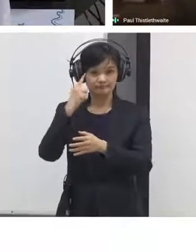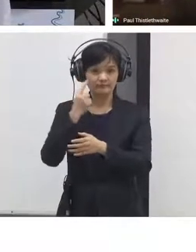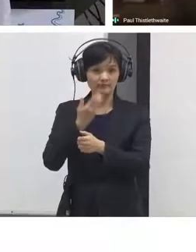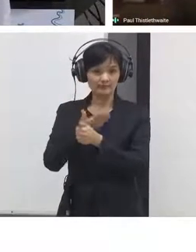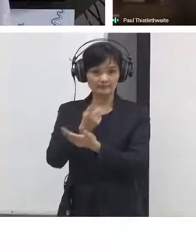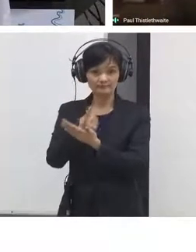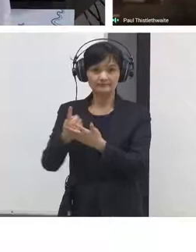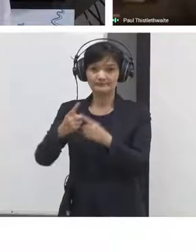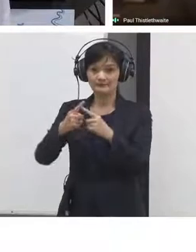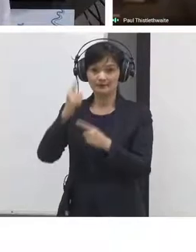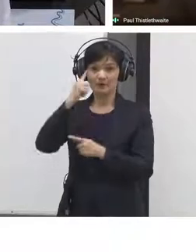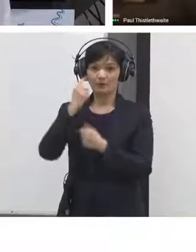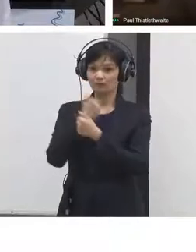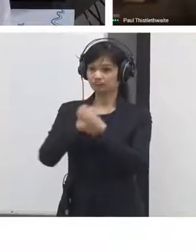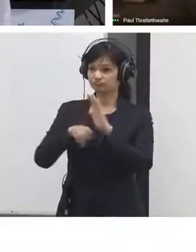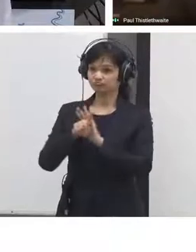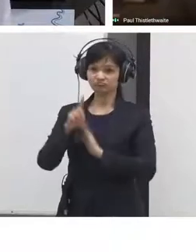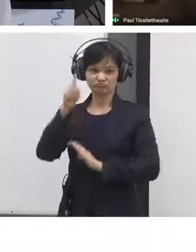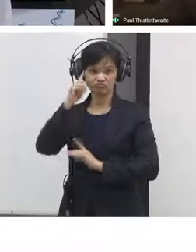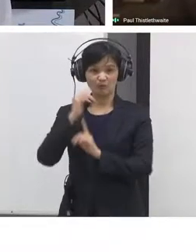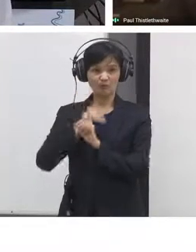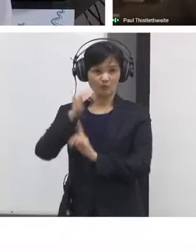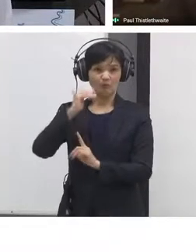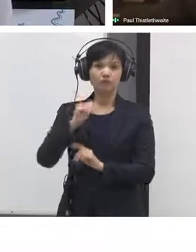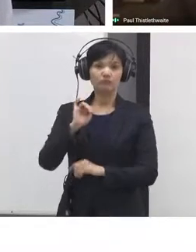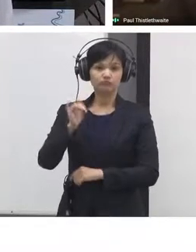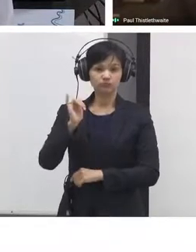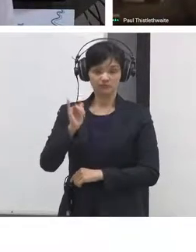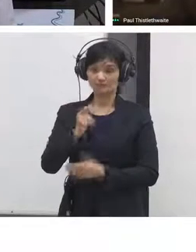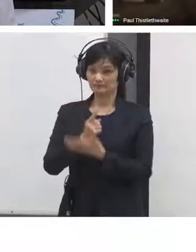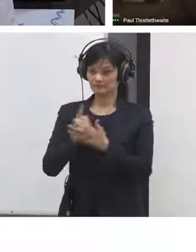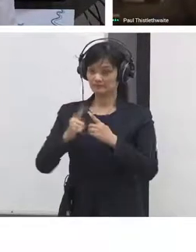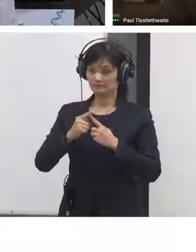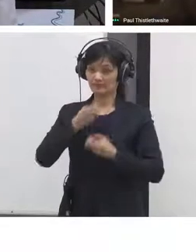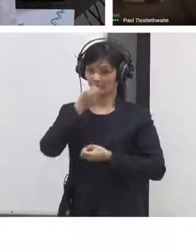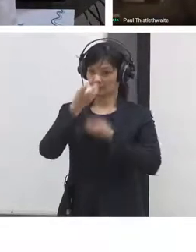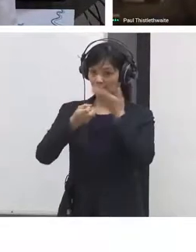that process so hopefully that will be a step in the right direction as well